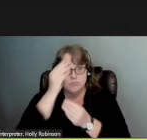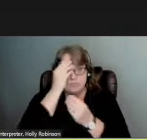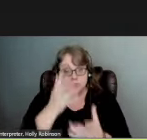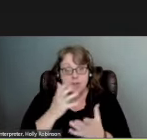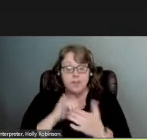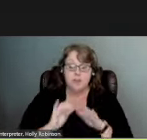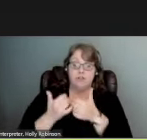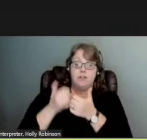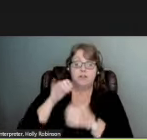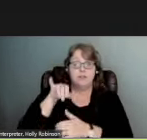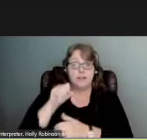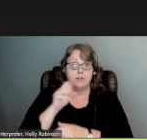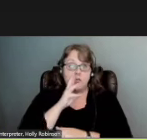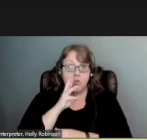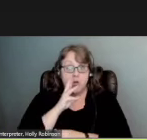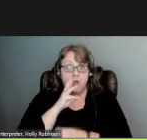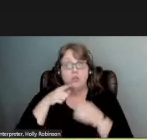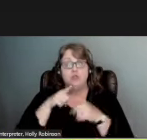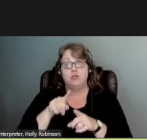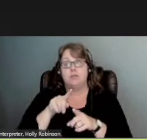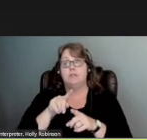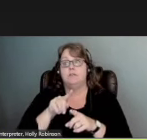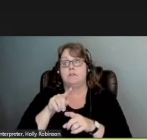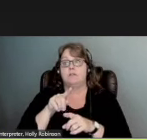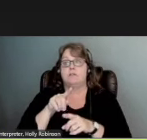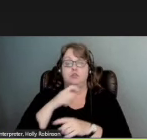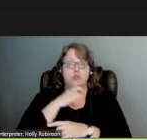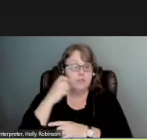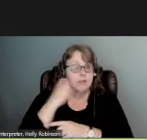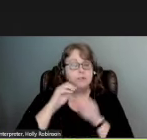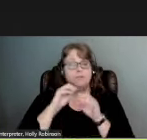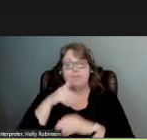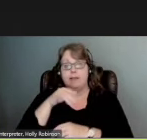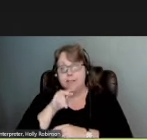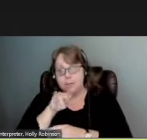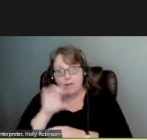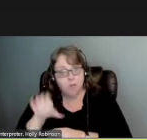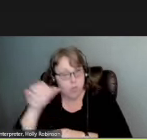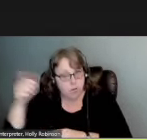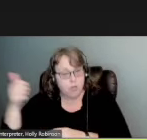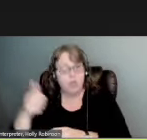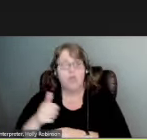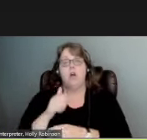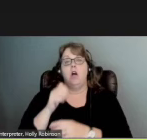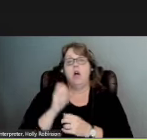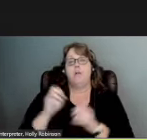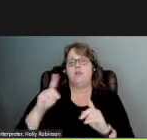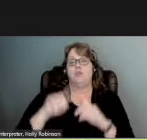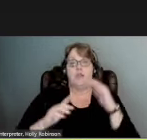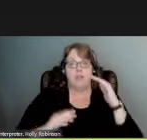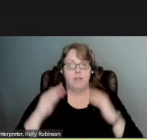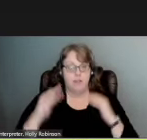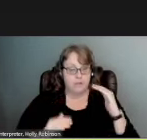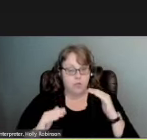challenges in the water sector during pandemics, droughts, or other disasters, there are opportunities to leverage environmental engineering,